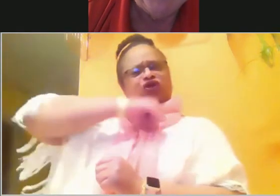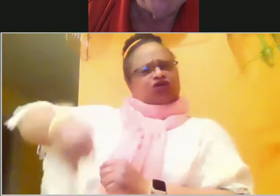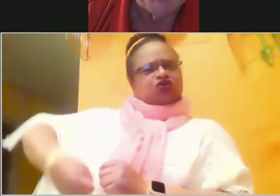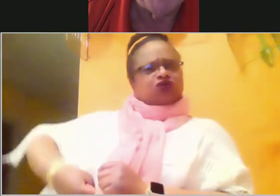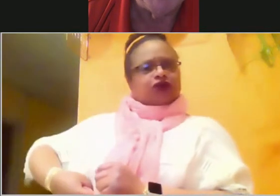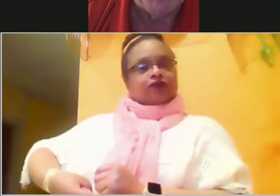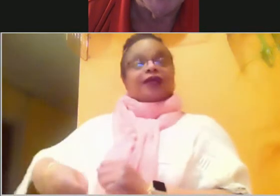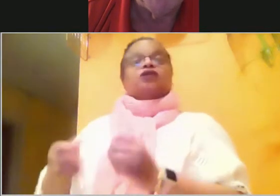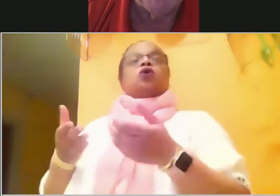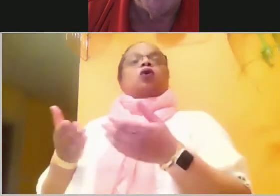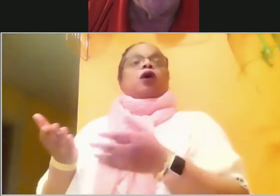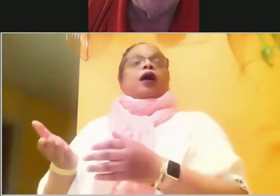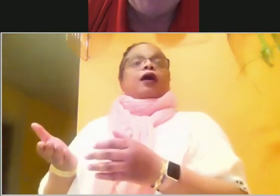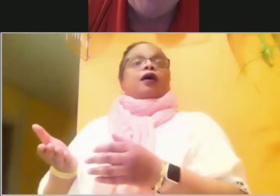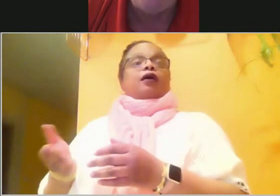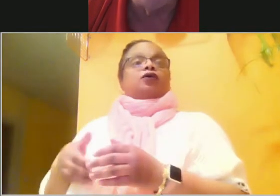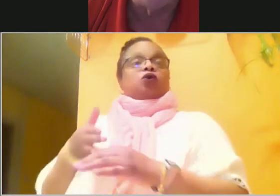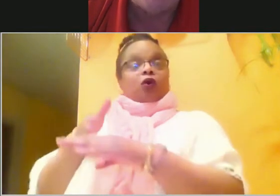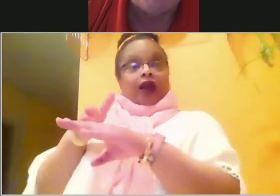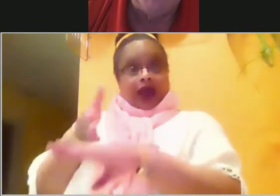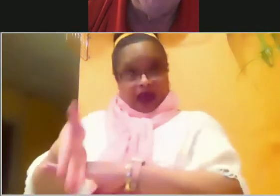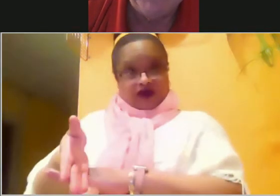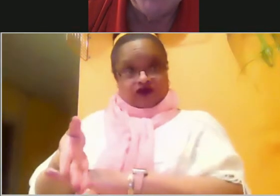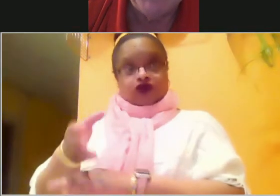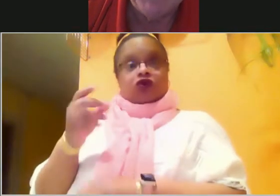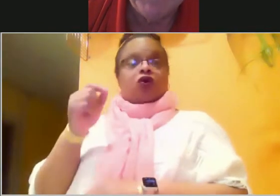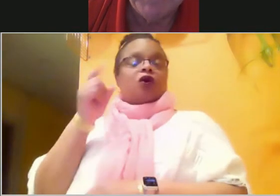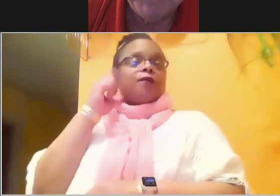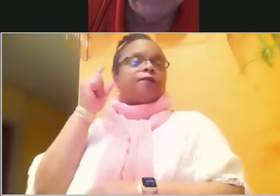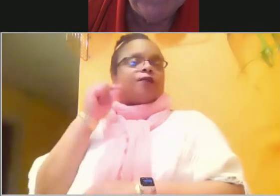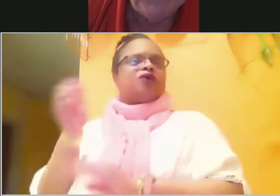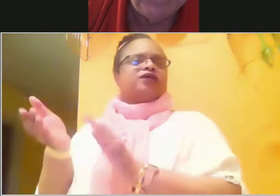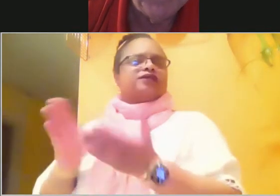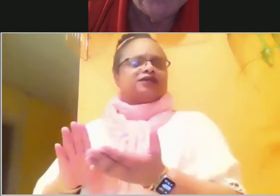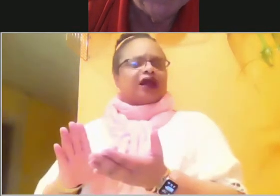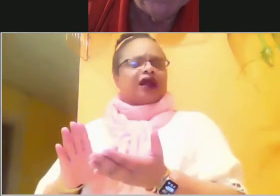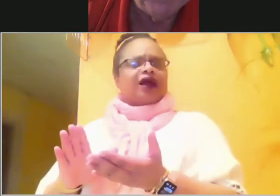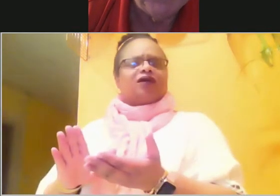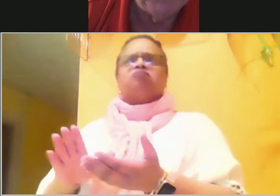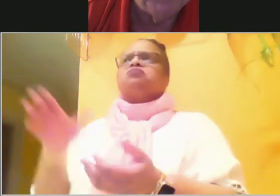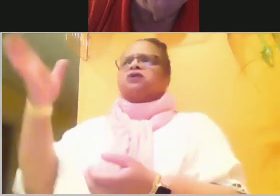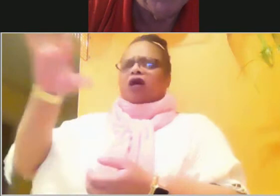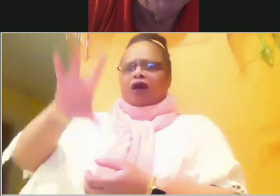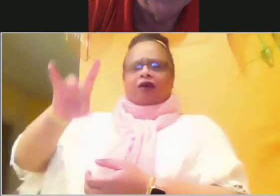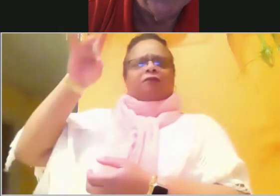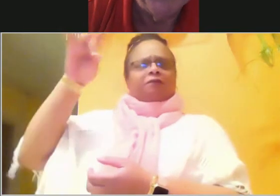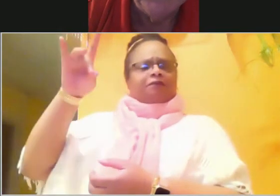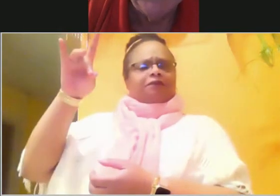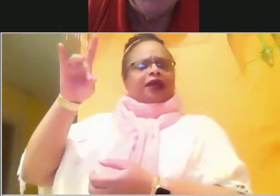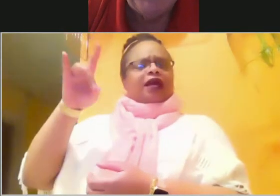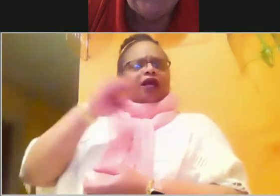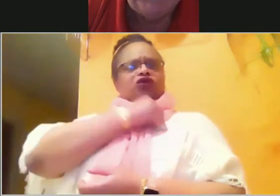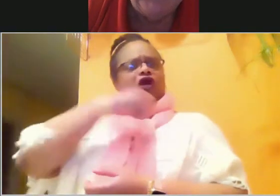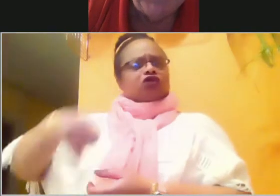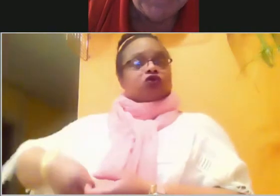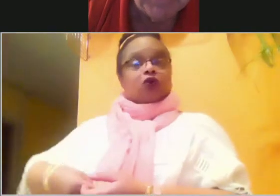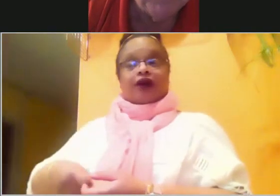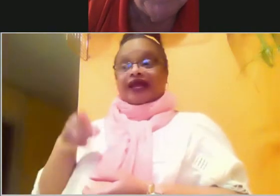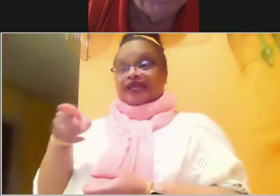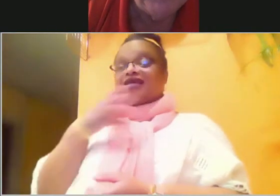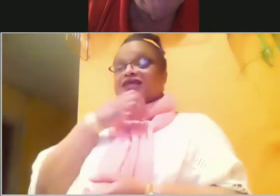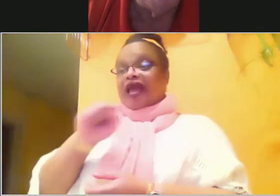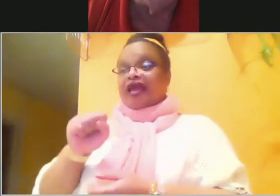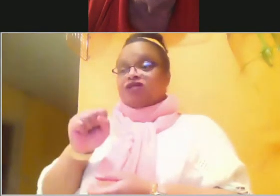death, God chose Joshua who was 85 at the time to lead the Israelites into the promised land. And